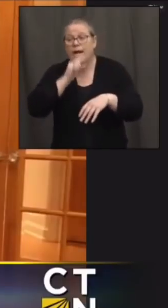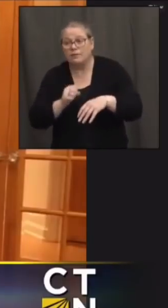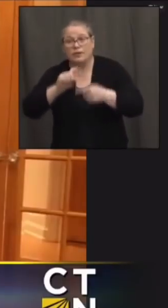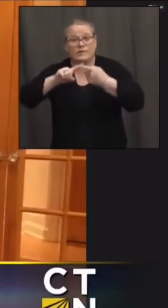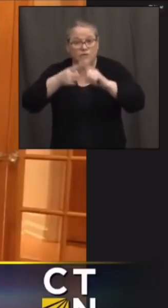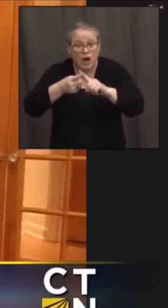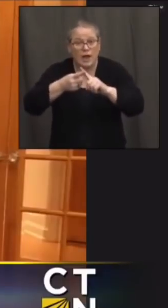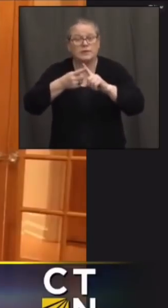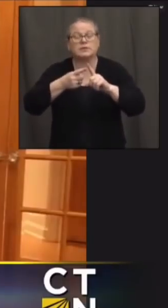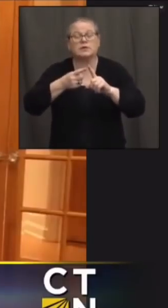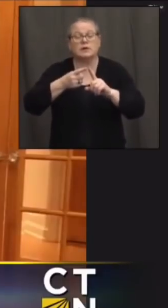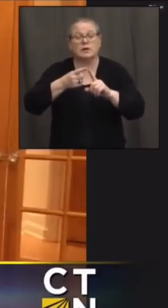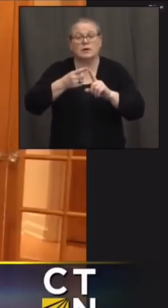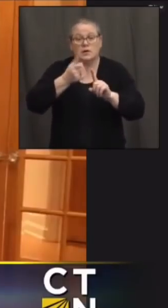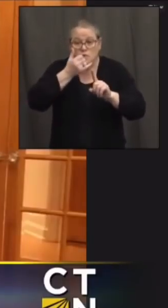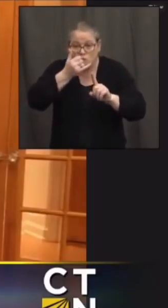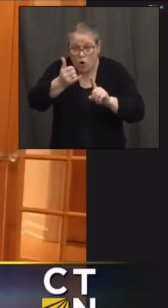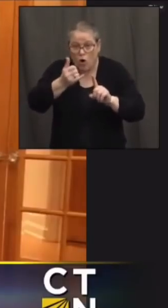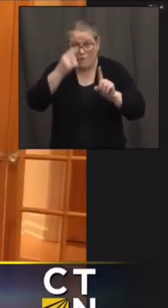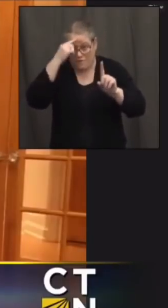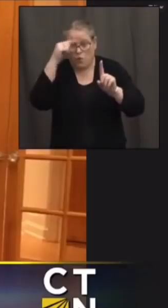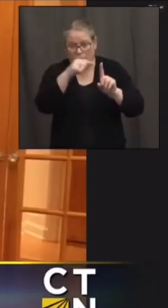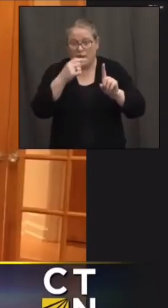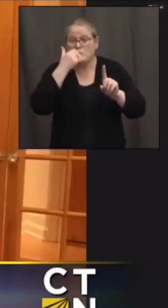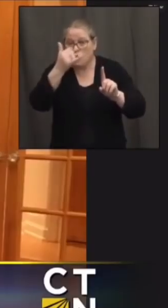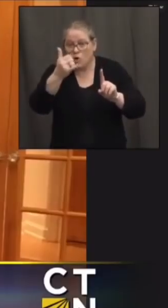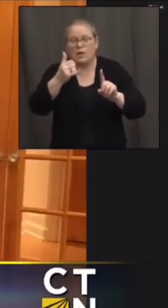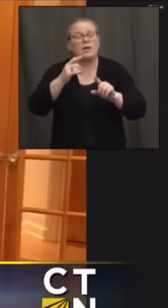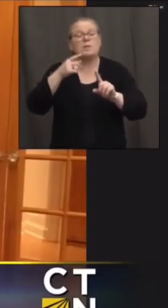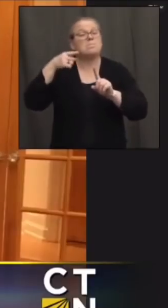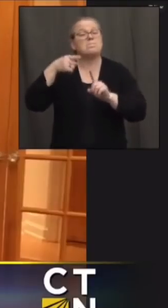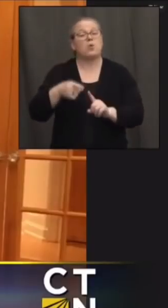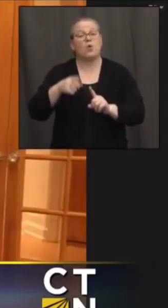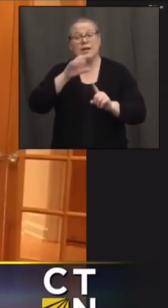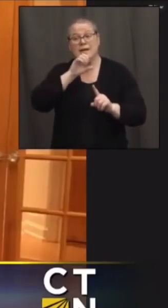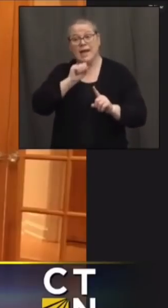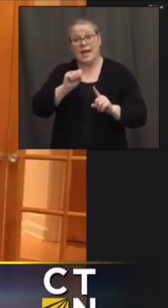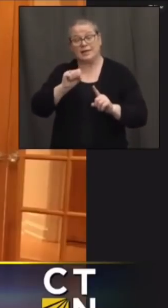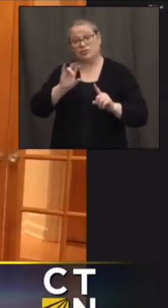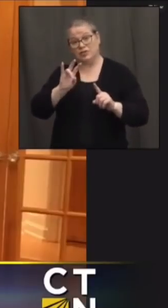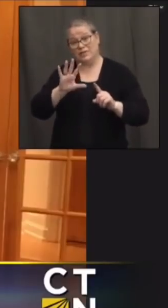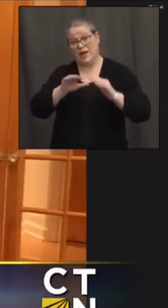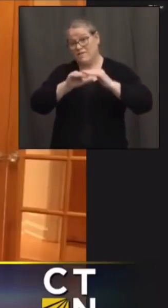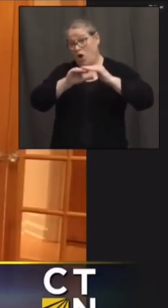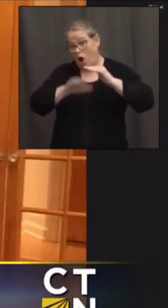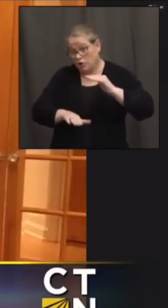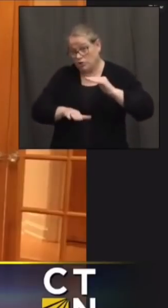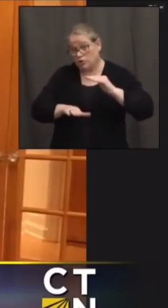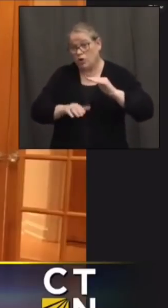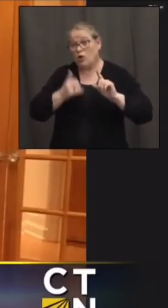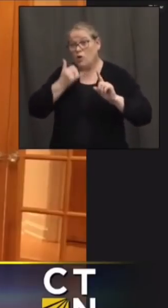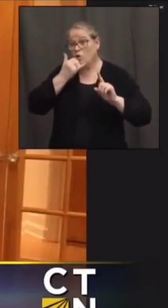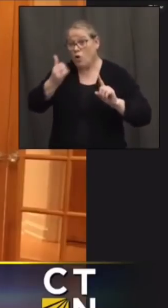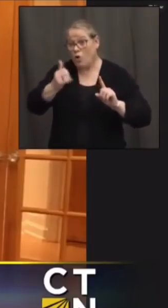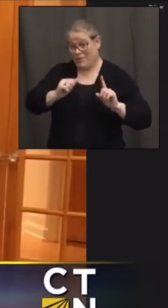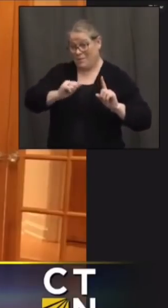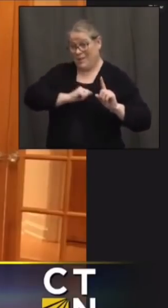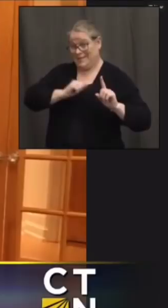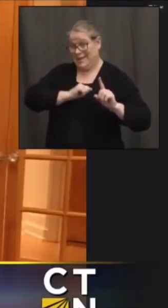it's just if you're under 75 looking to book an appointment for yourself that's what we're asking to please stay off the website stay off the phone lines